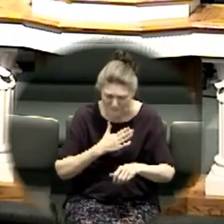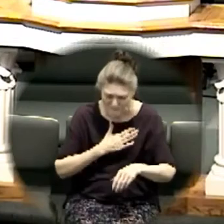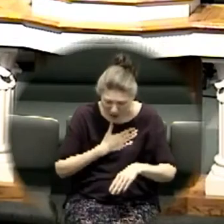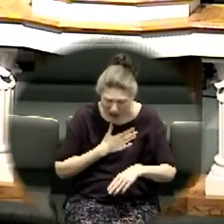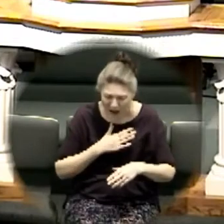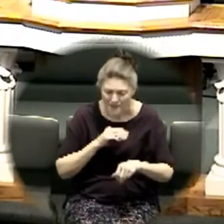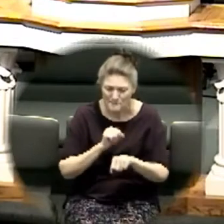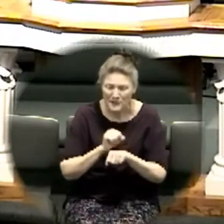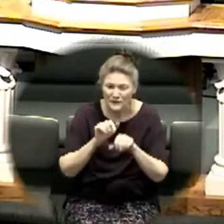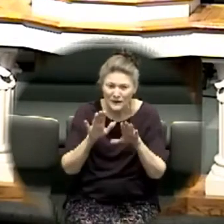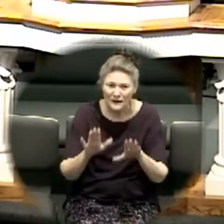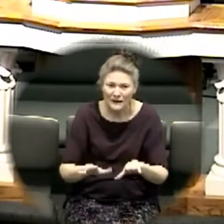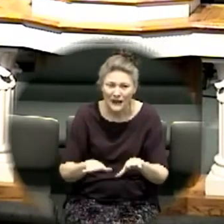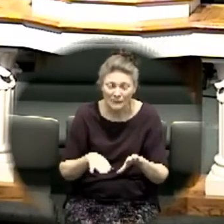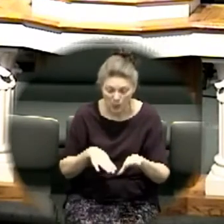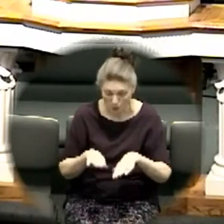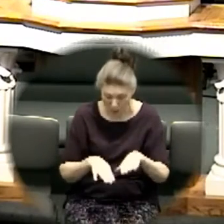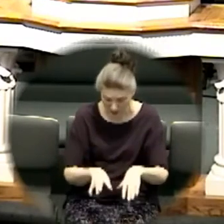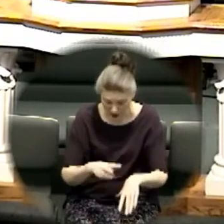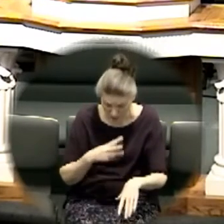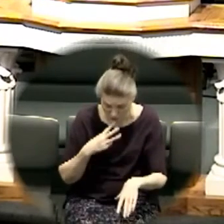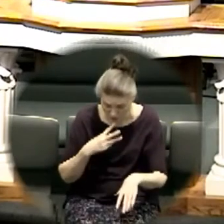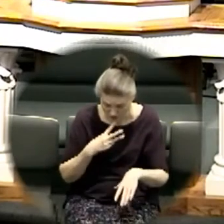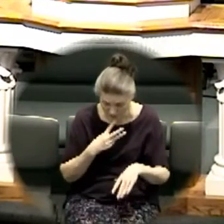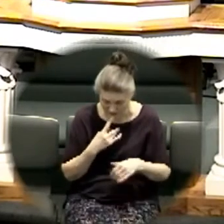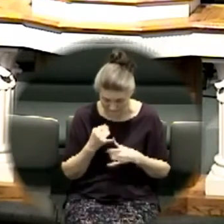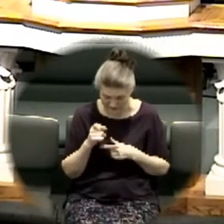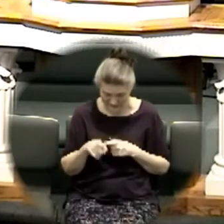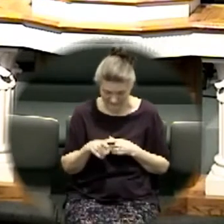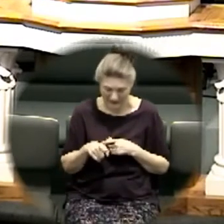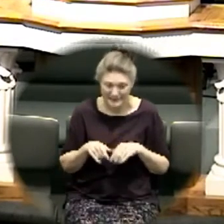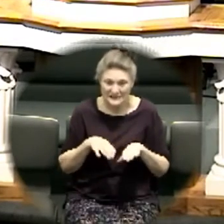on water if need be but I'm going to step into my